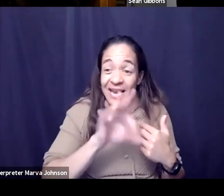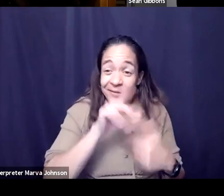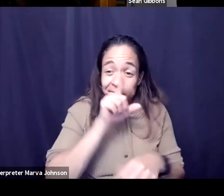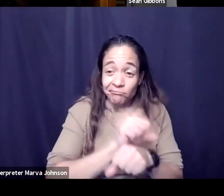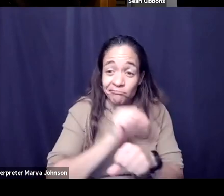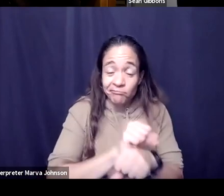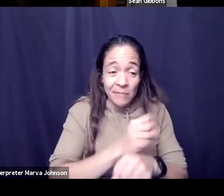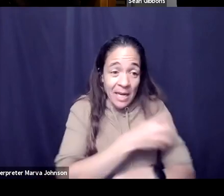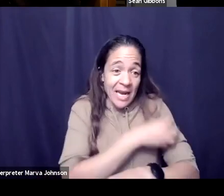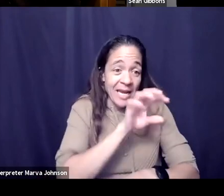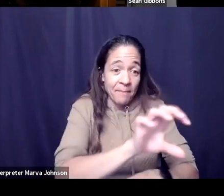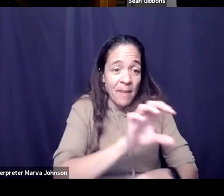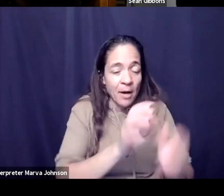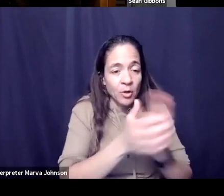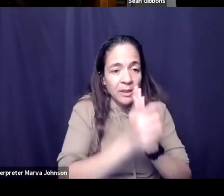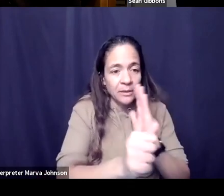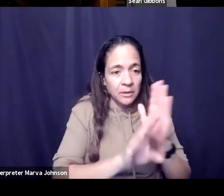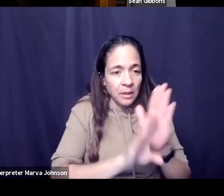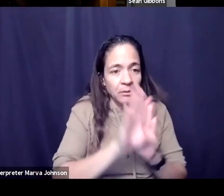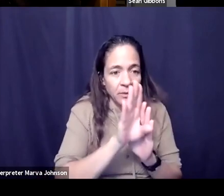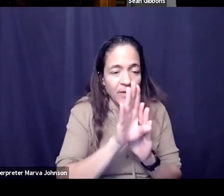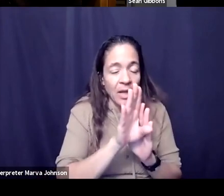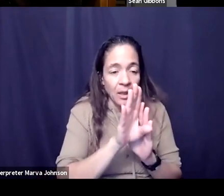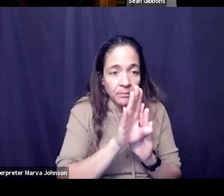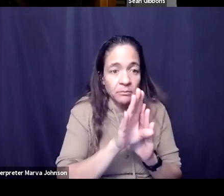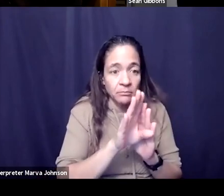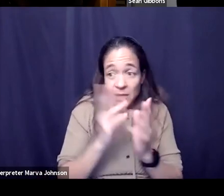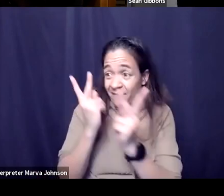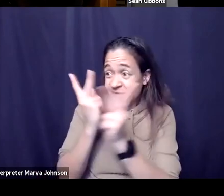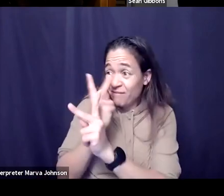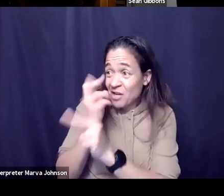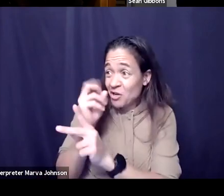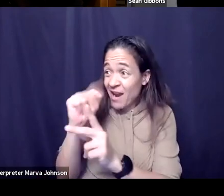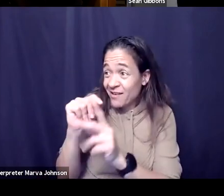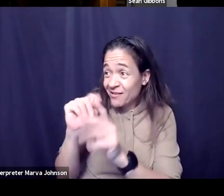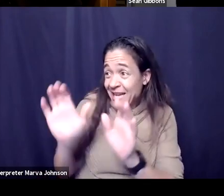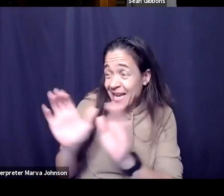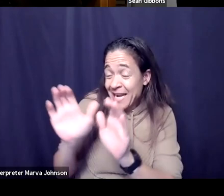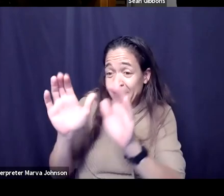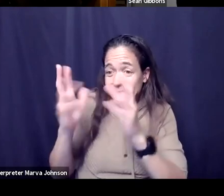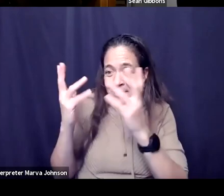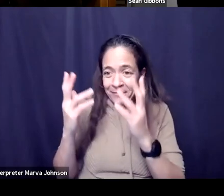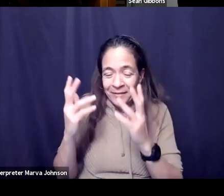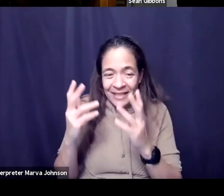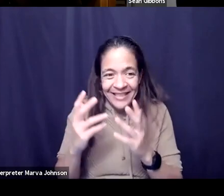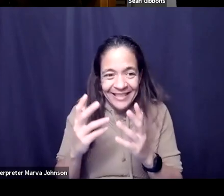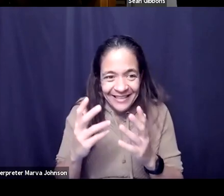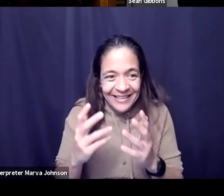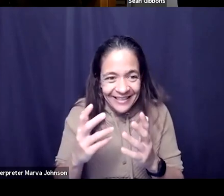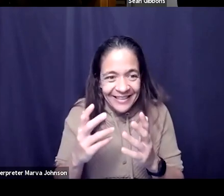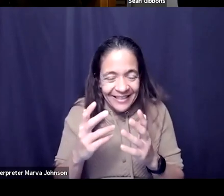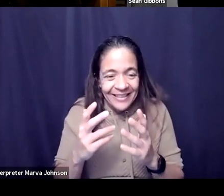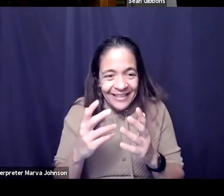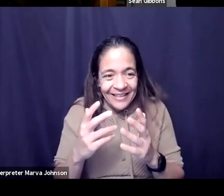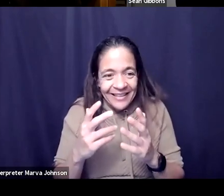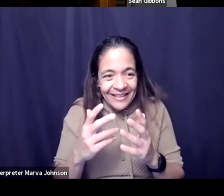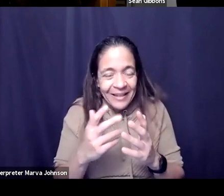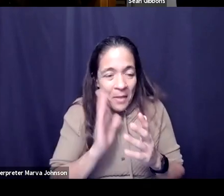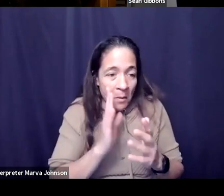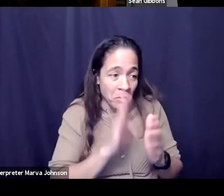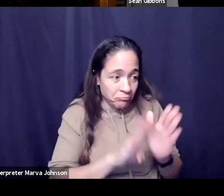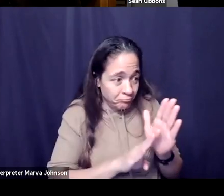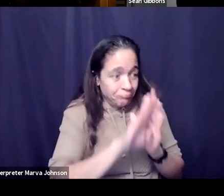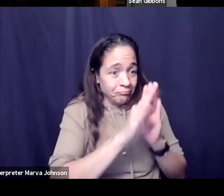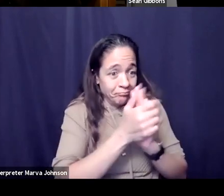empowering skill development then like go figure out some activity that you know you're not leaving this up to chance that actually makes skill development